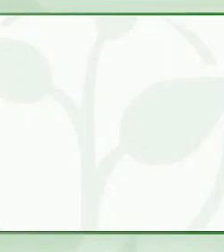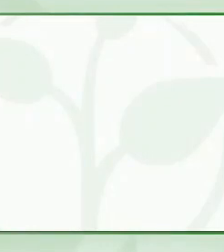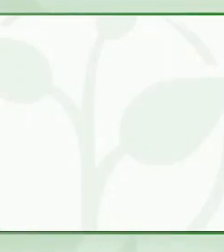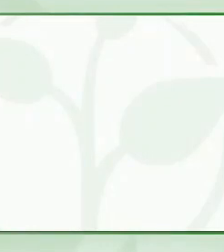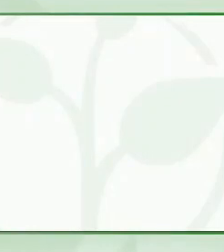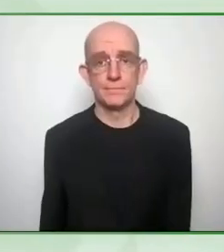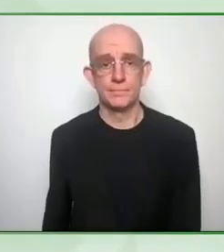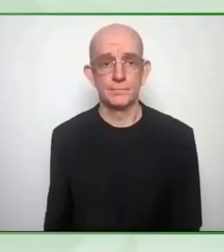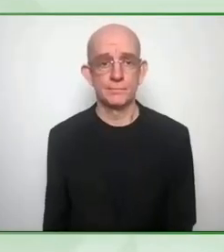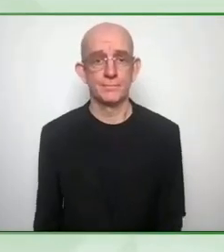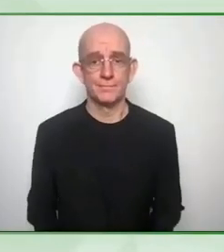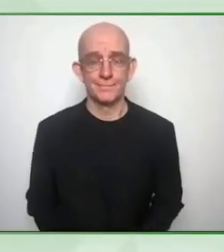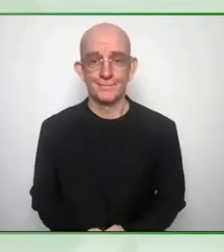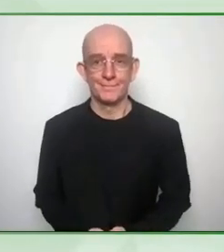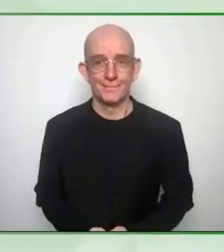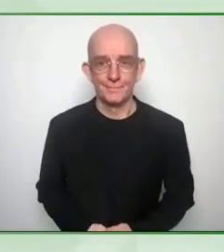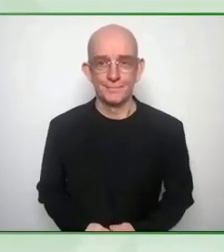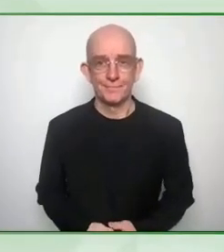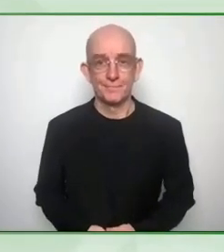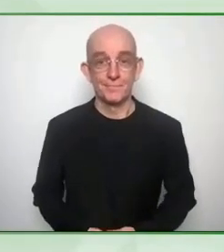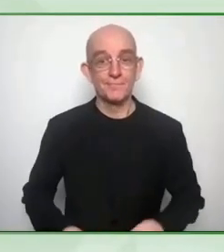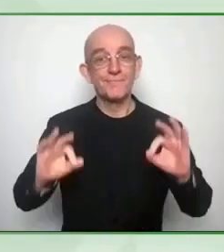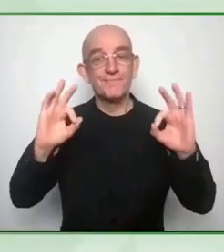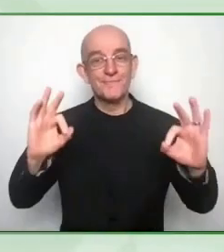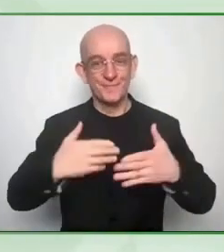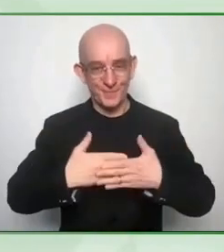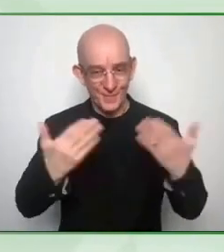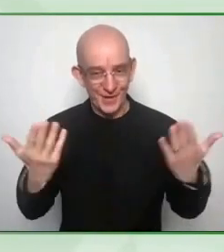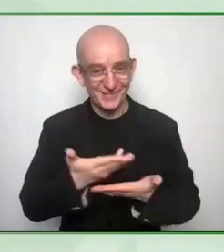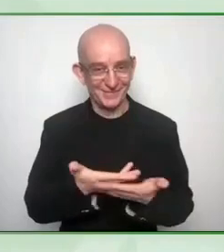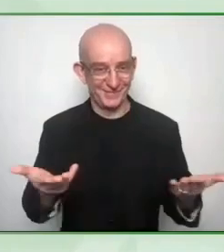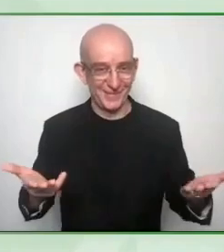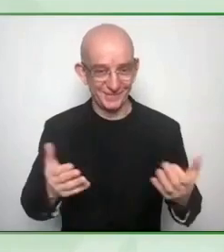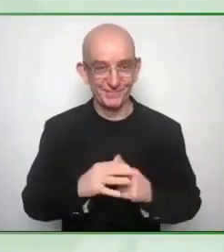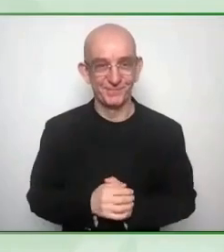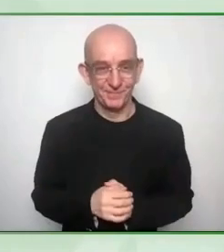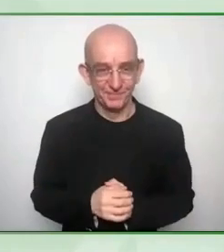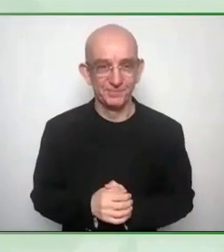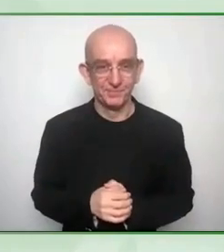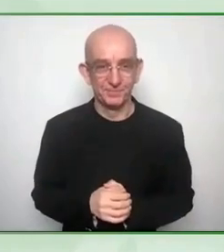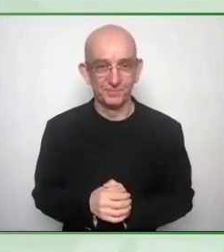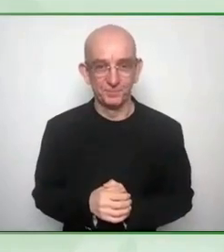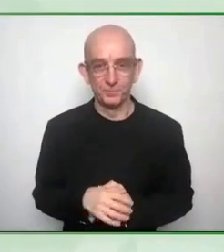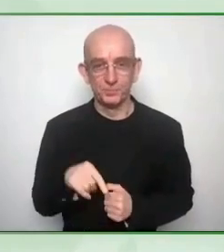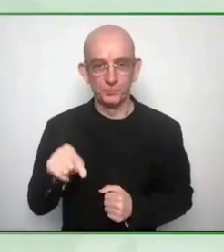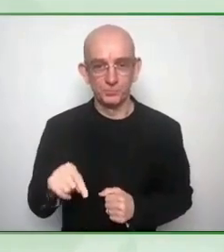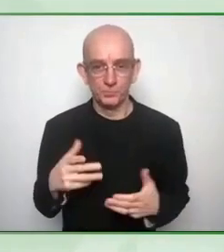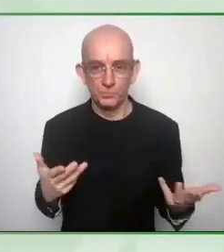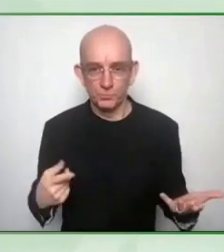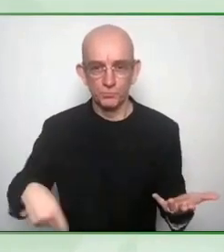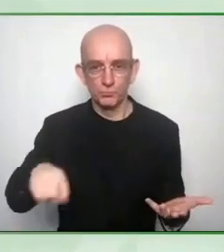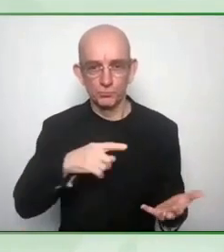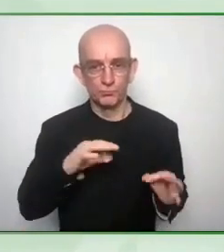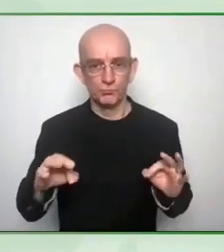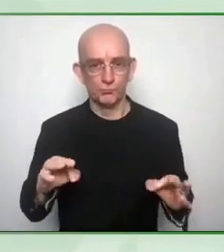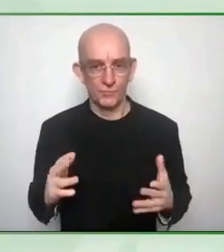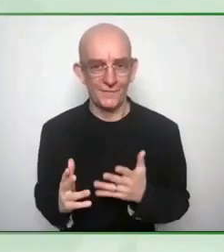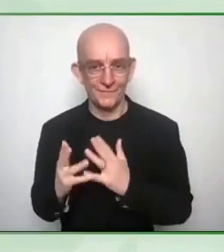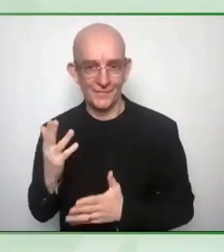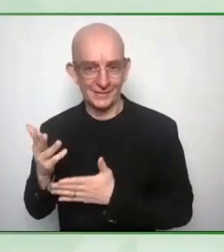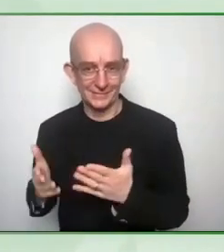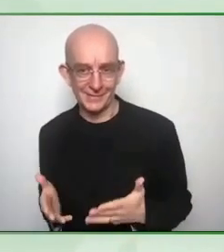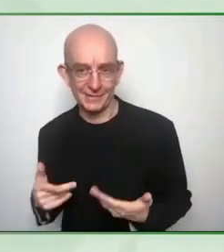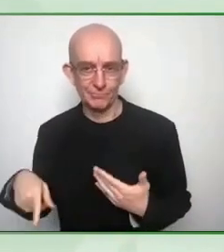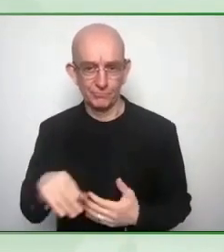here this morning in vienna and this afternoon in india so welcome mr kumar and welcome